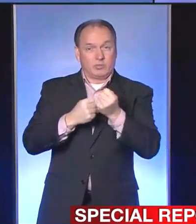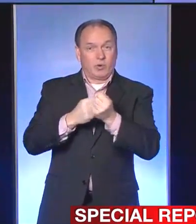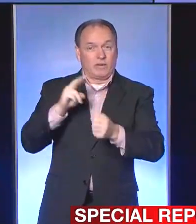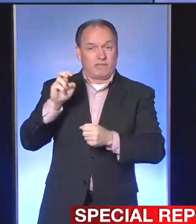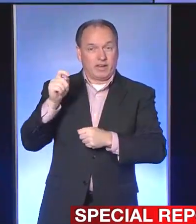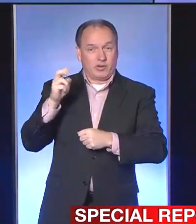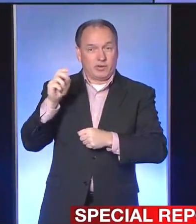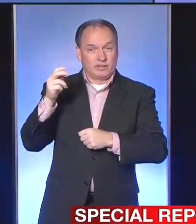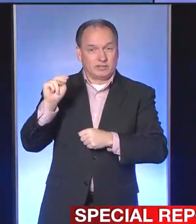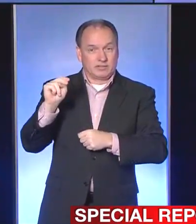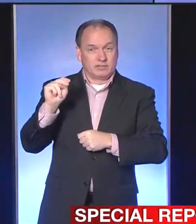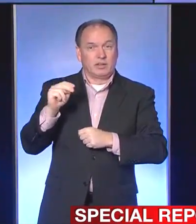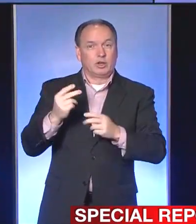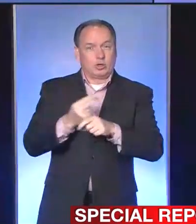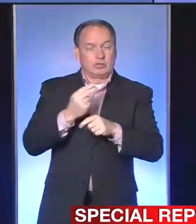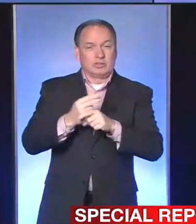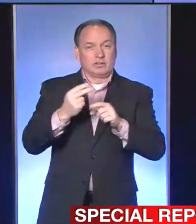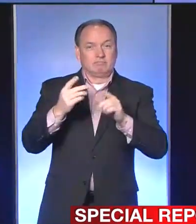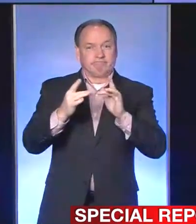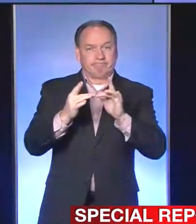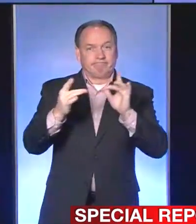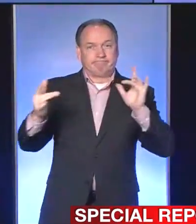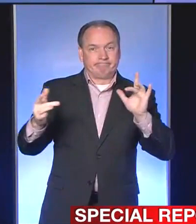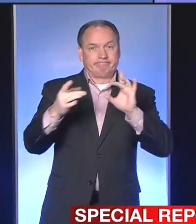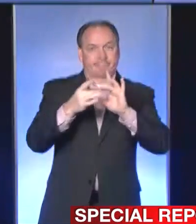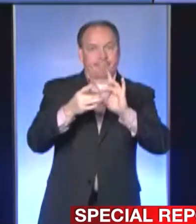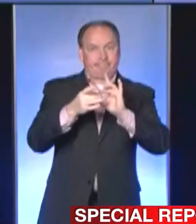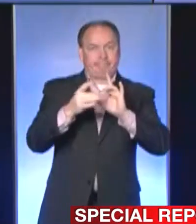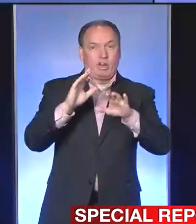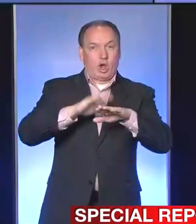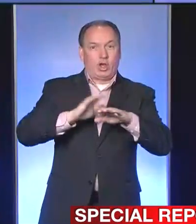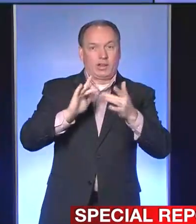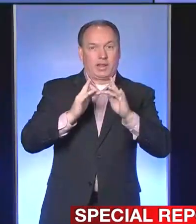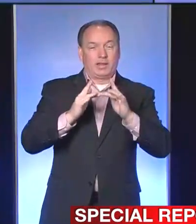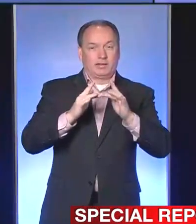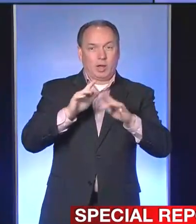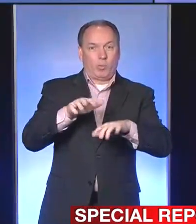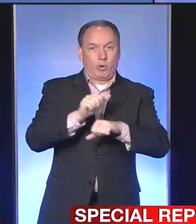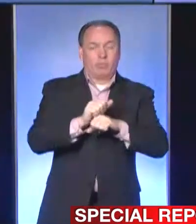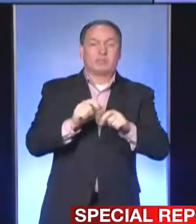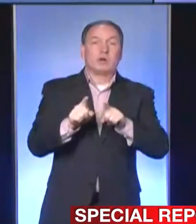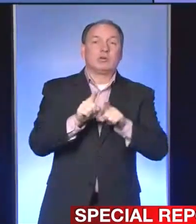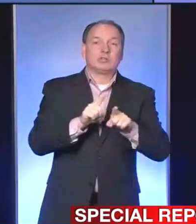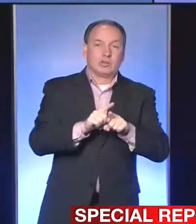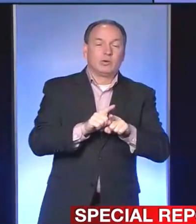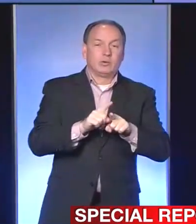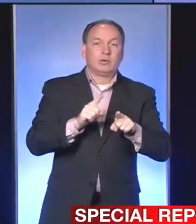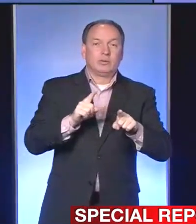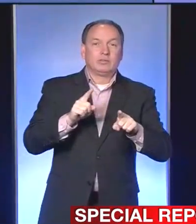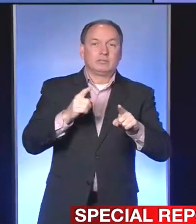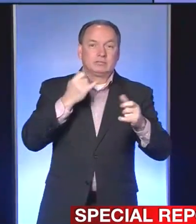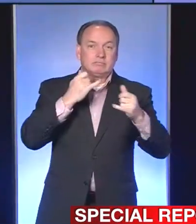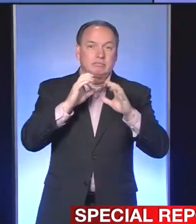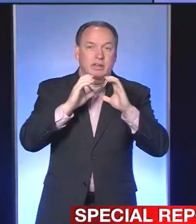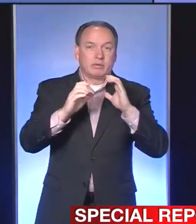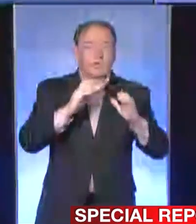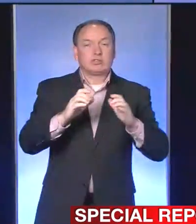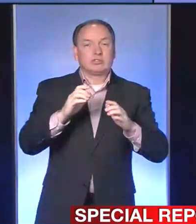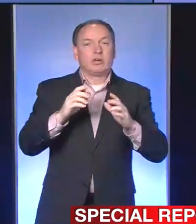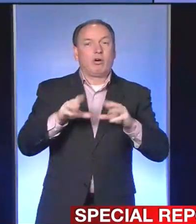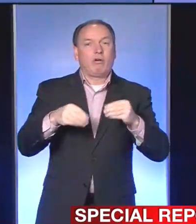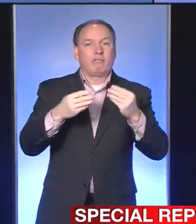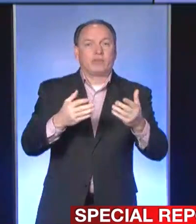and virtual appointments. In addition to our primary care and behavioral health virtual and phone clinics, we now offer our